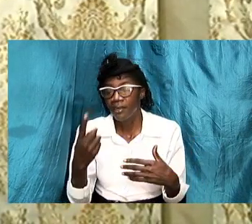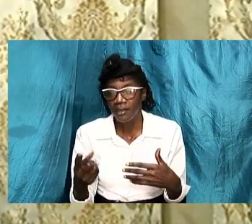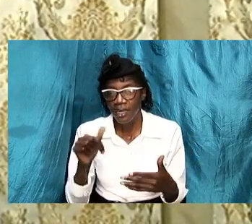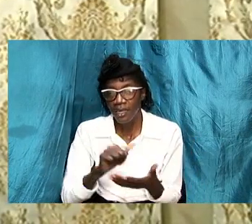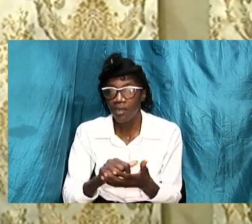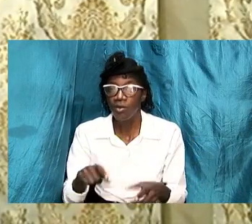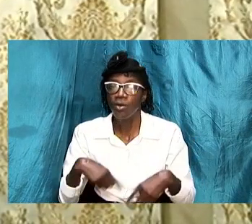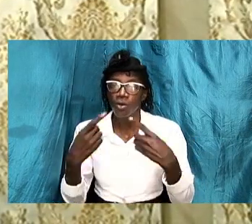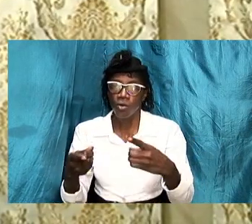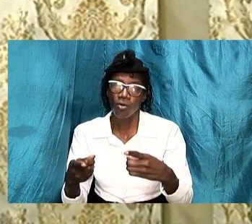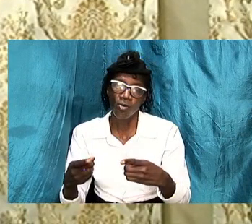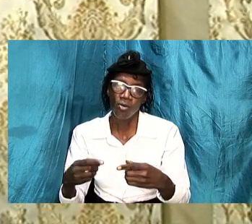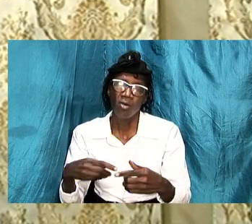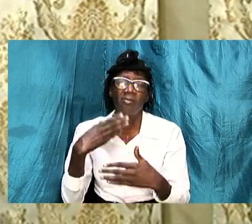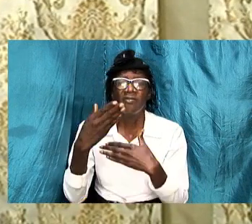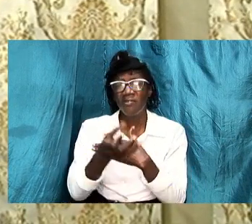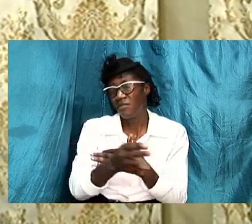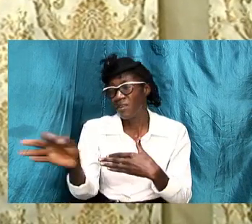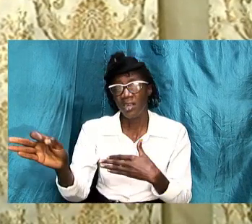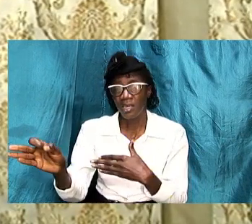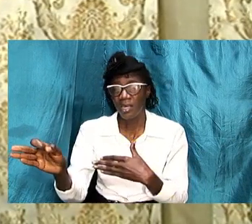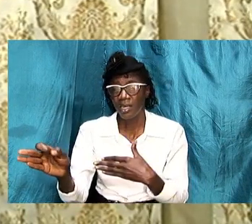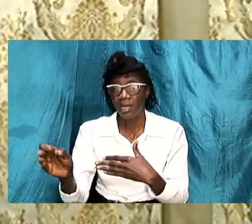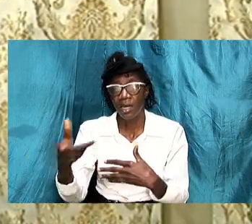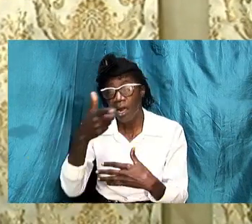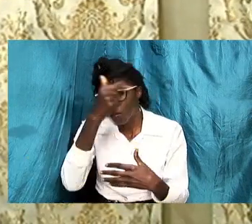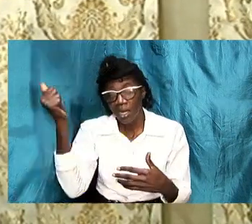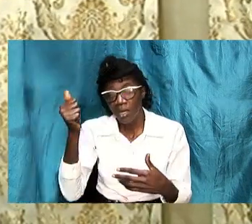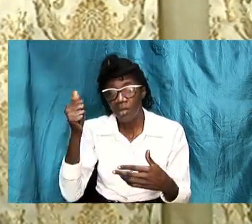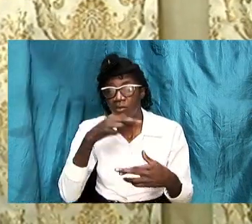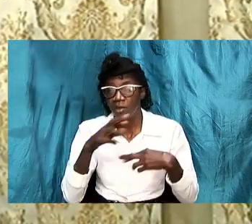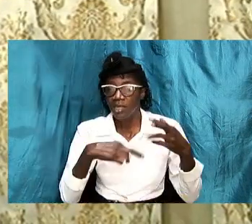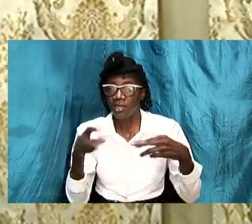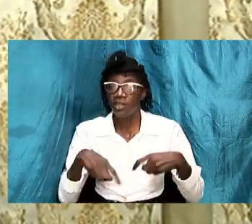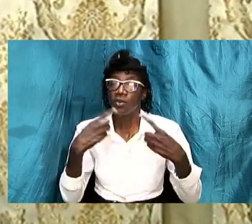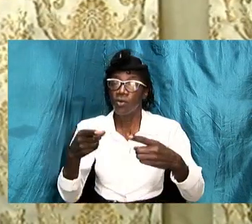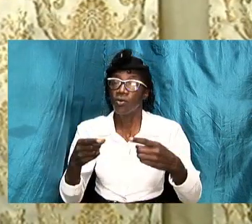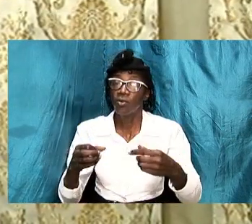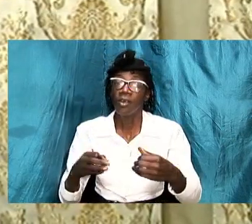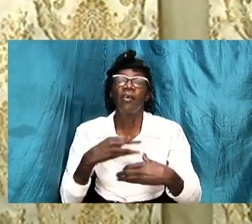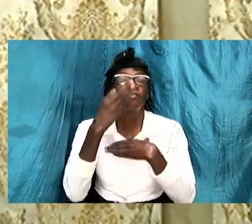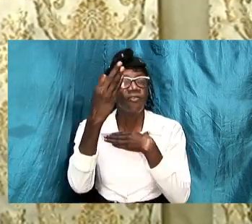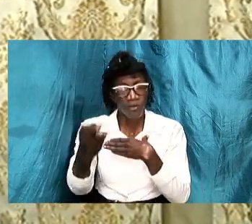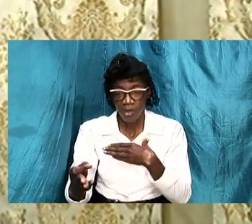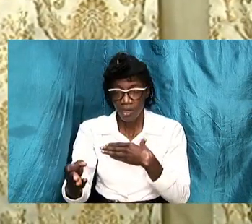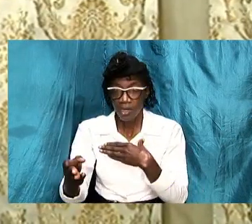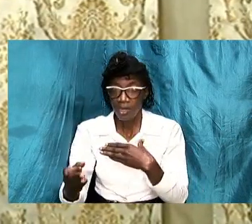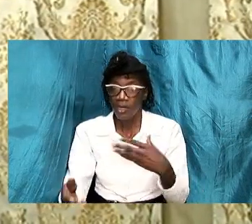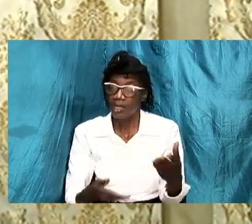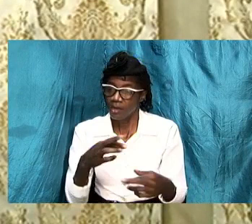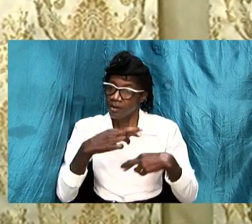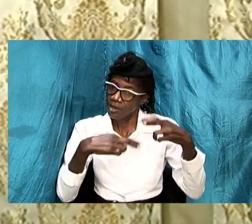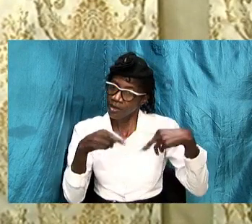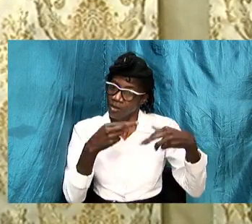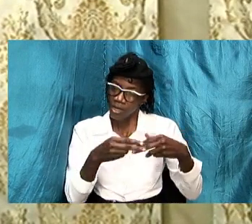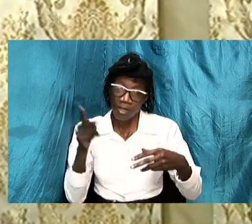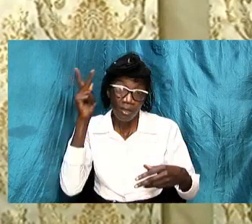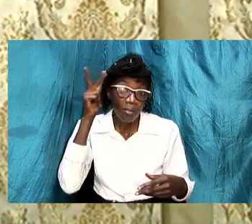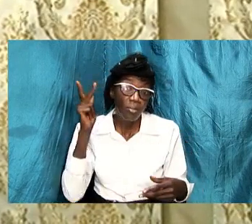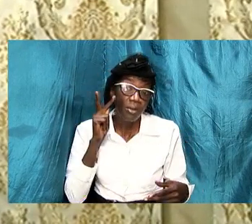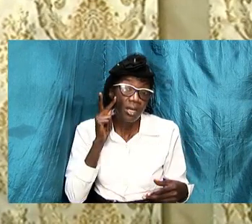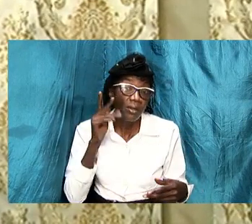would go beyond that because relationships goes beyond that and there is a relationship between parents and children